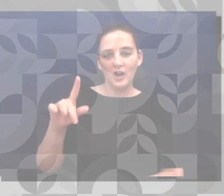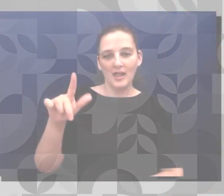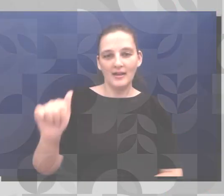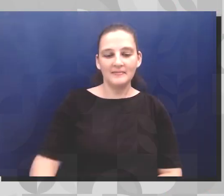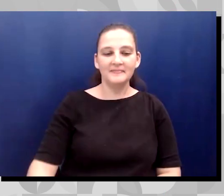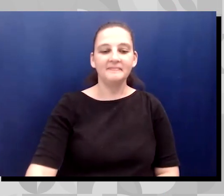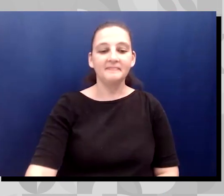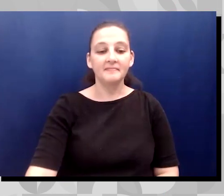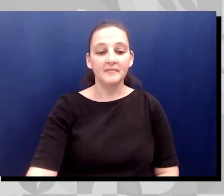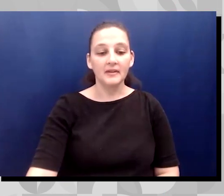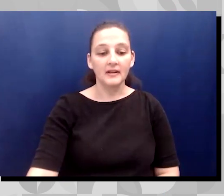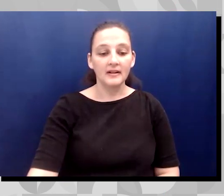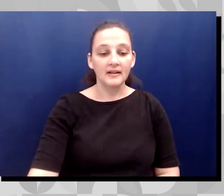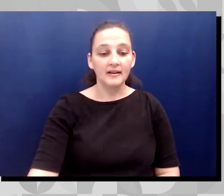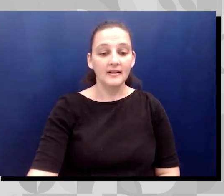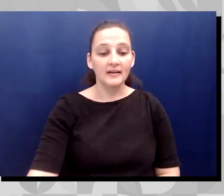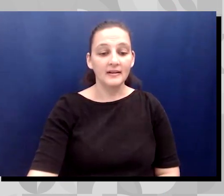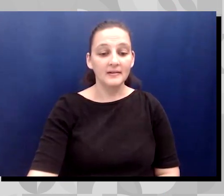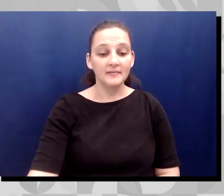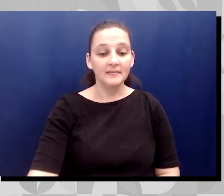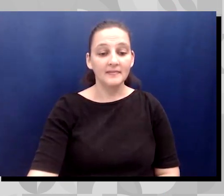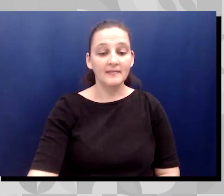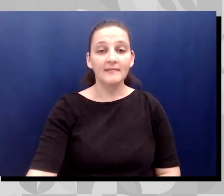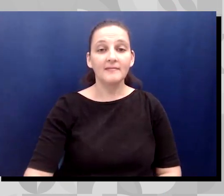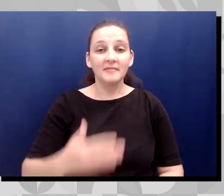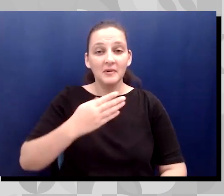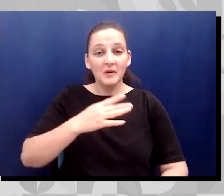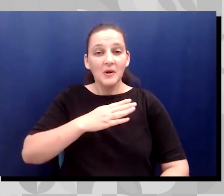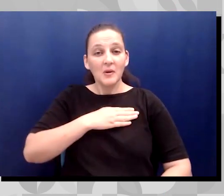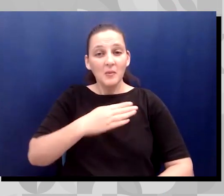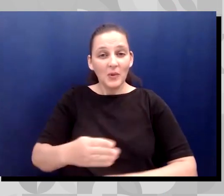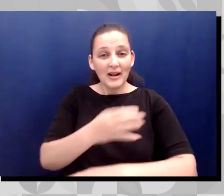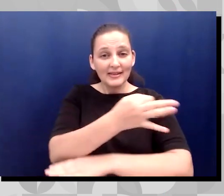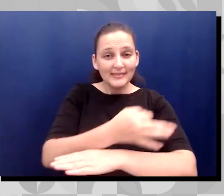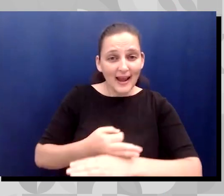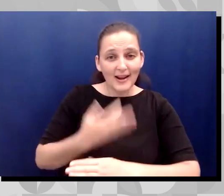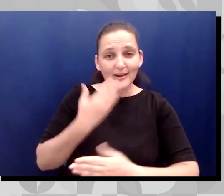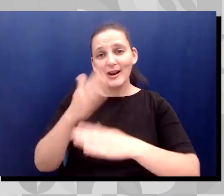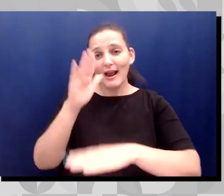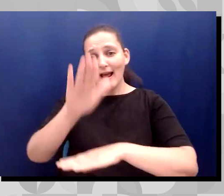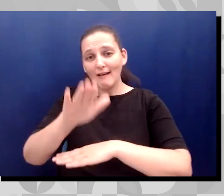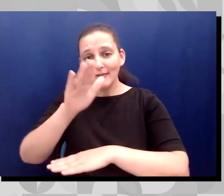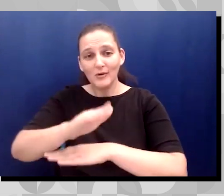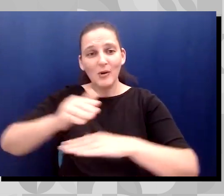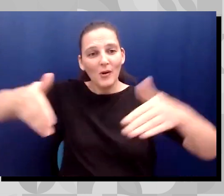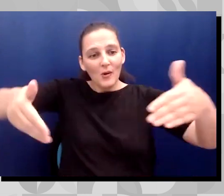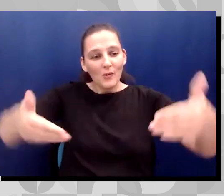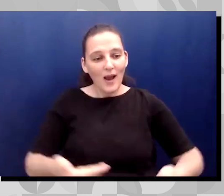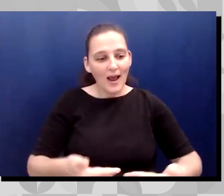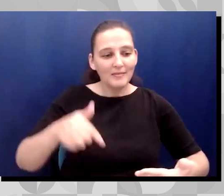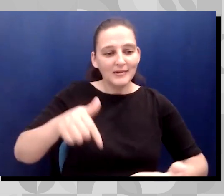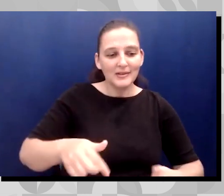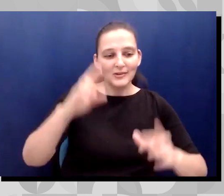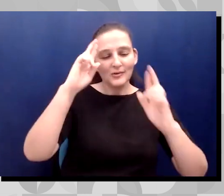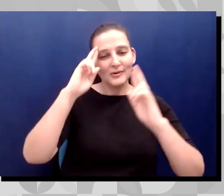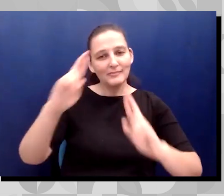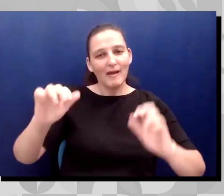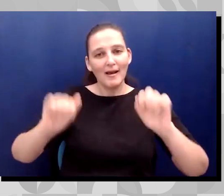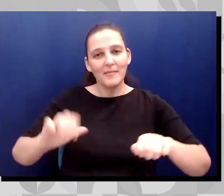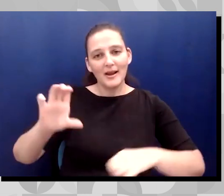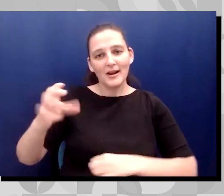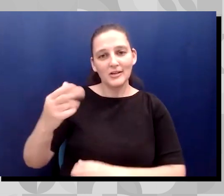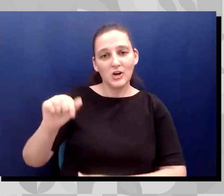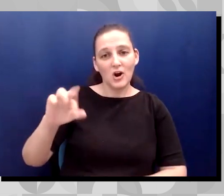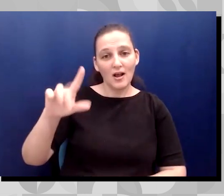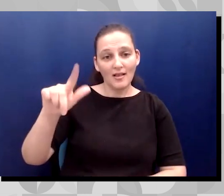So, team, buenas tardes and good afternoon, everyone. Welcome to our RespectAbility Charla. This is a part of